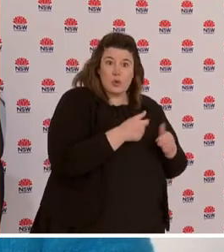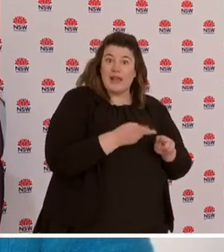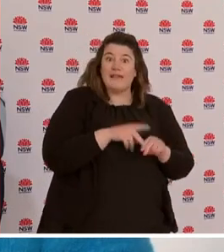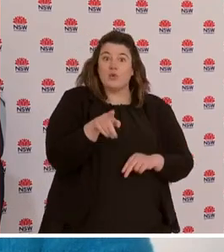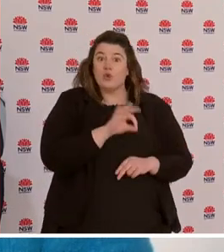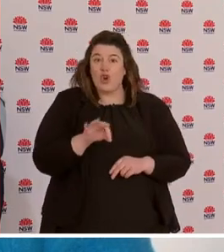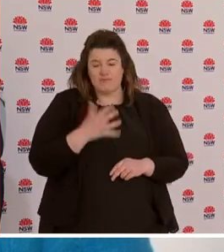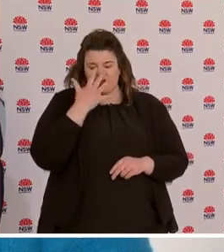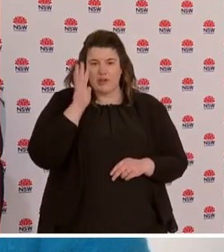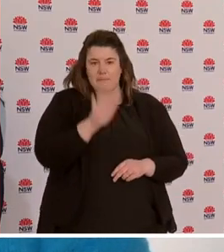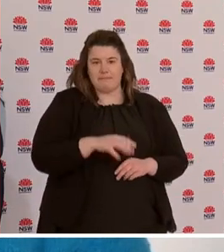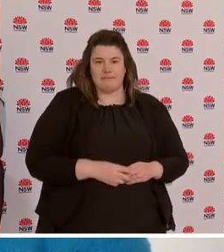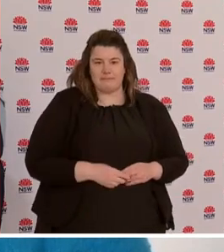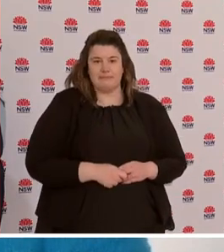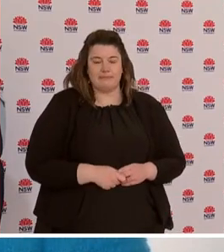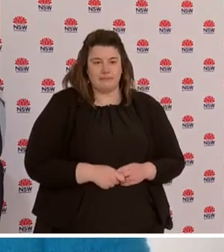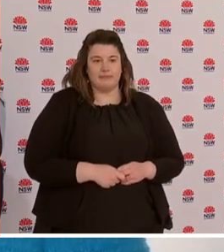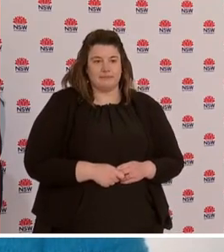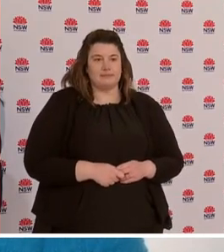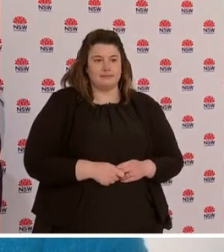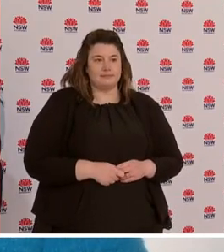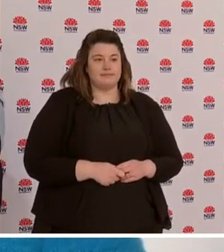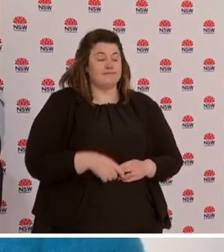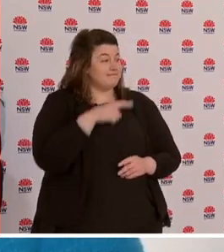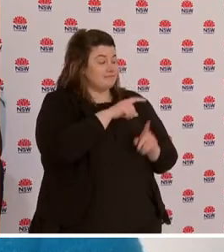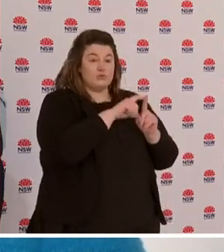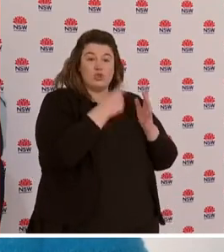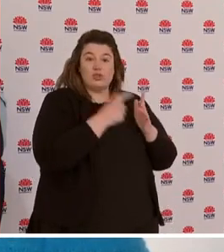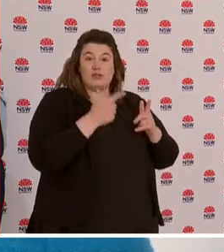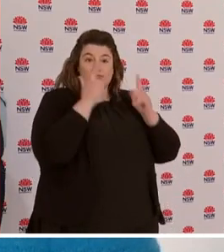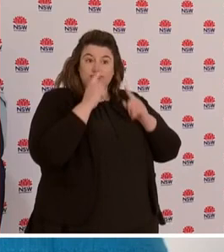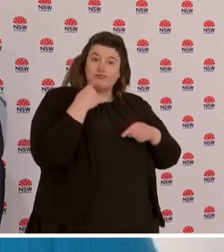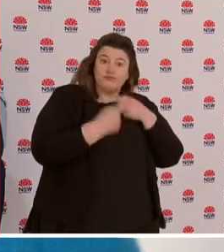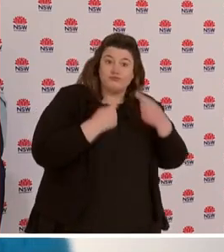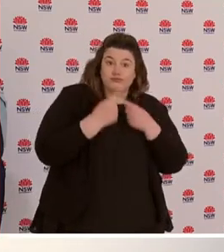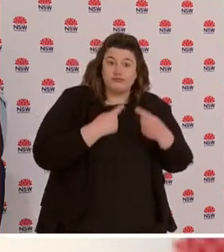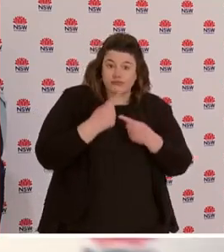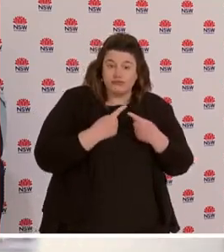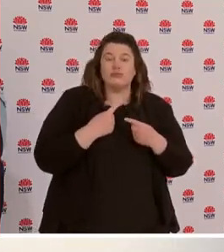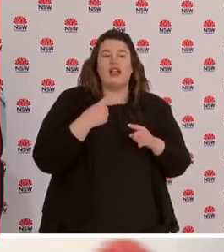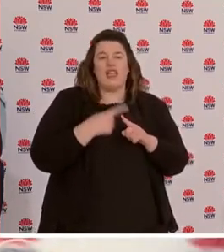McAnulty will now give the health update and then Deputy Commissioner Walbois will say a few words before we'll take questions. Thank you.